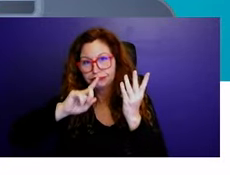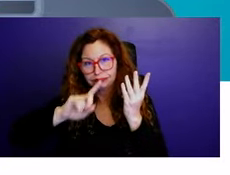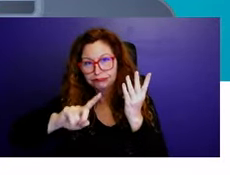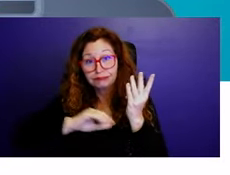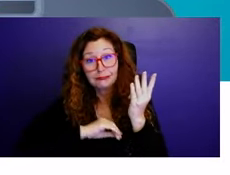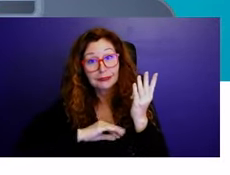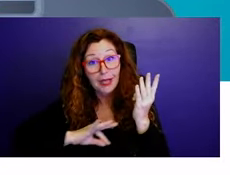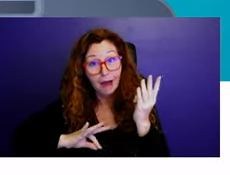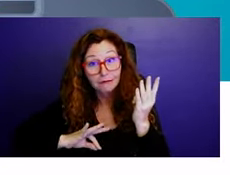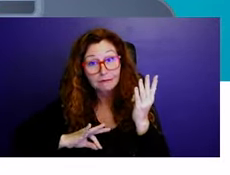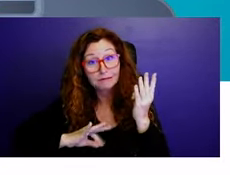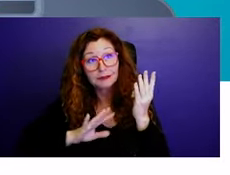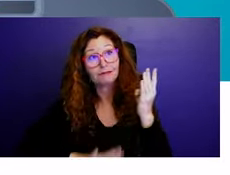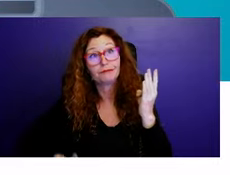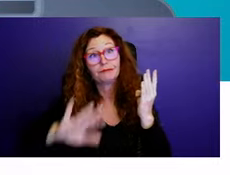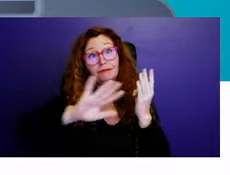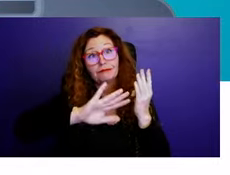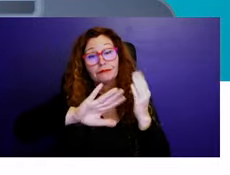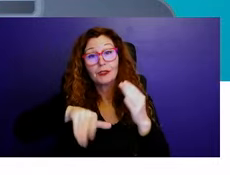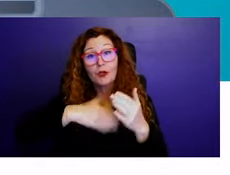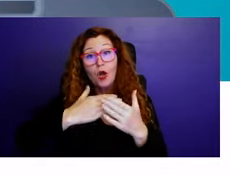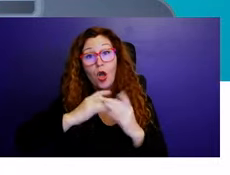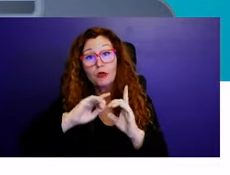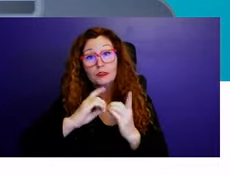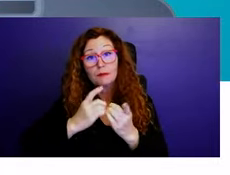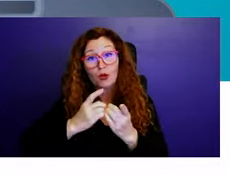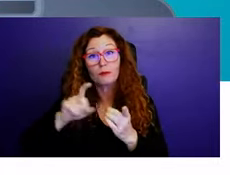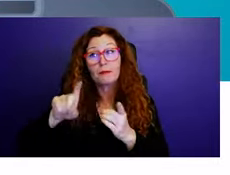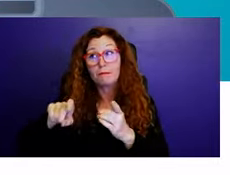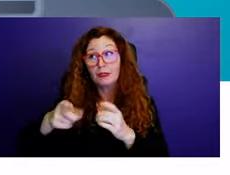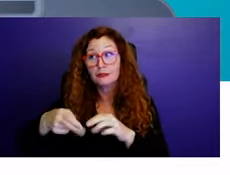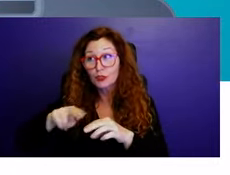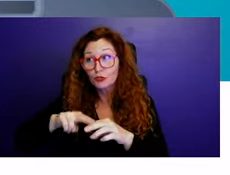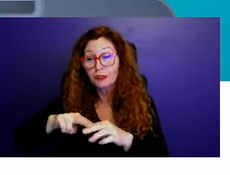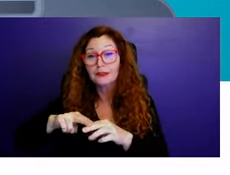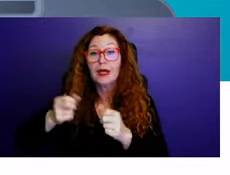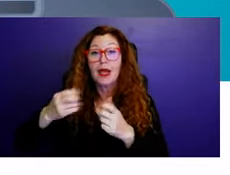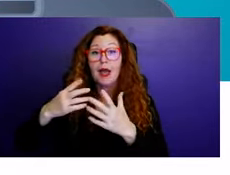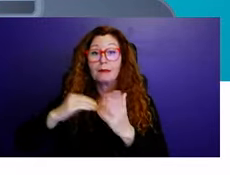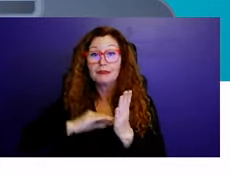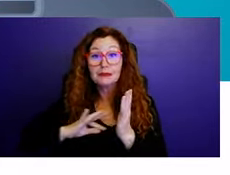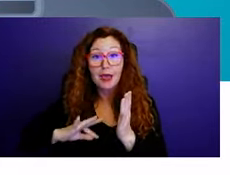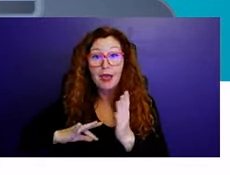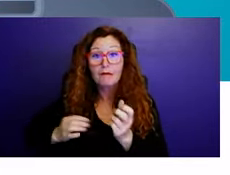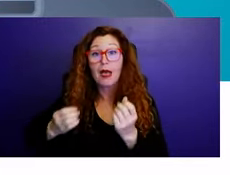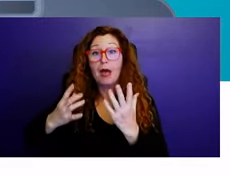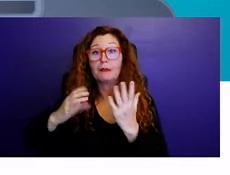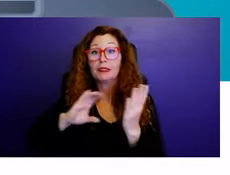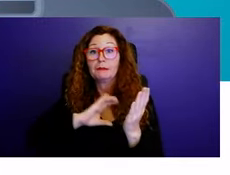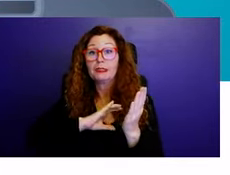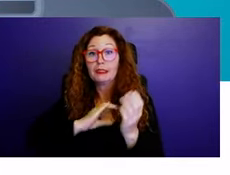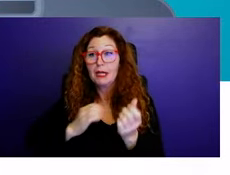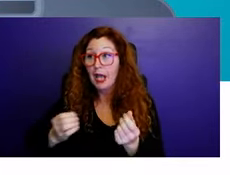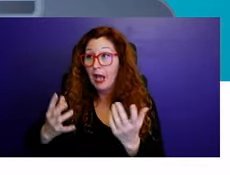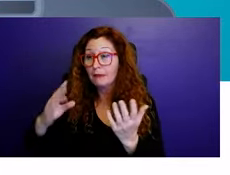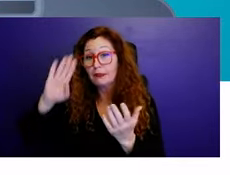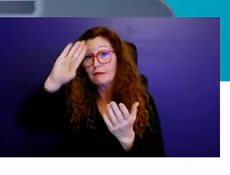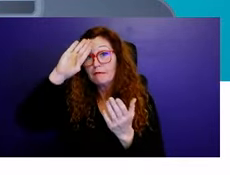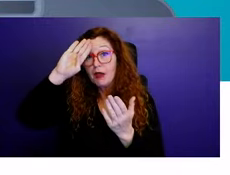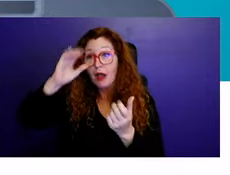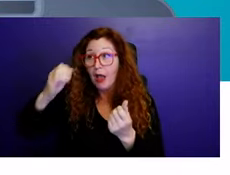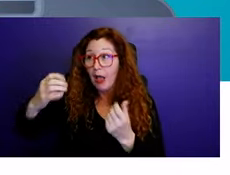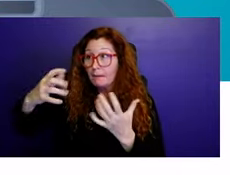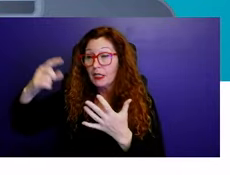departments. We would need more planners, more policemen, more firefighters, more of everything. Capital costs in terms of vehicles and equipment.